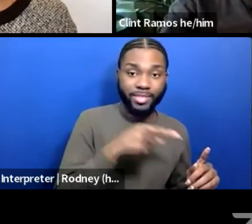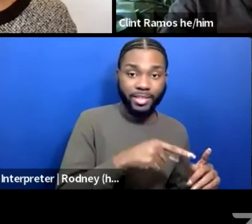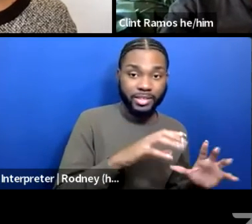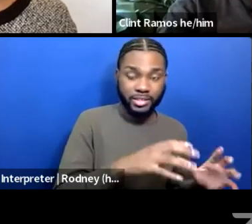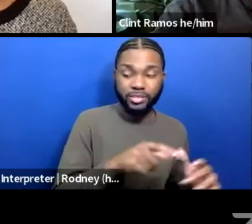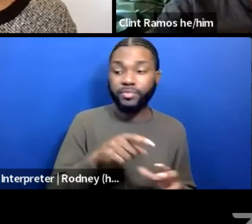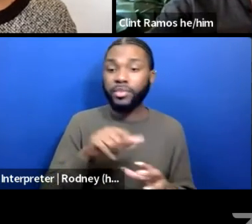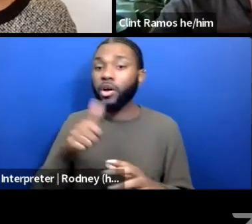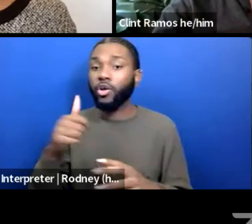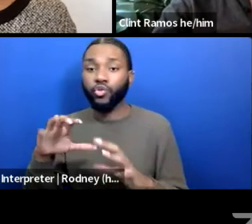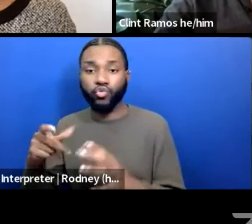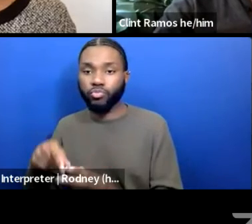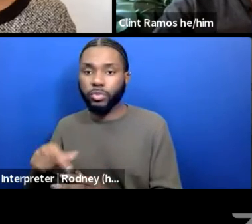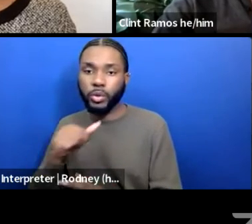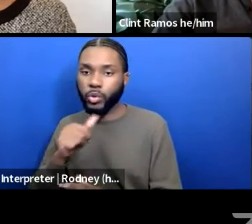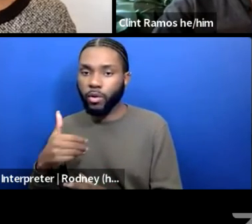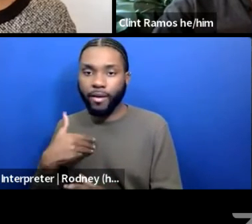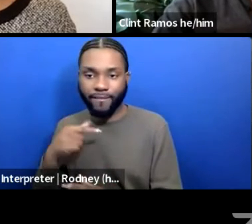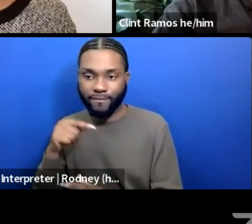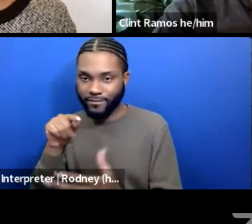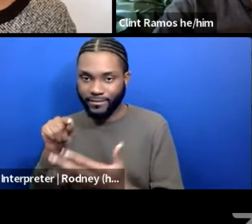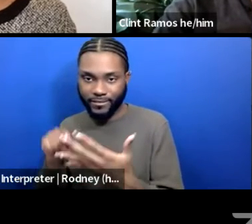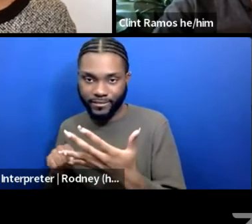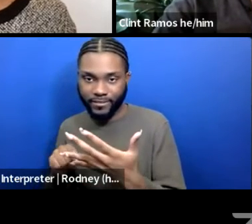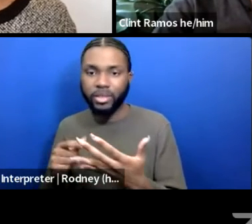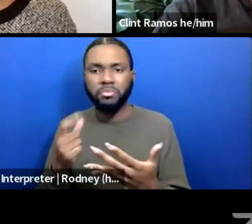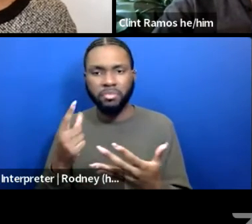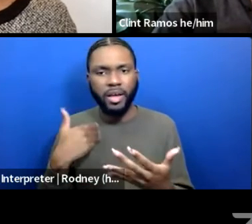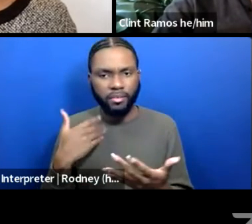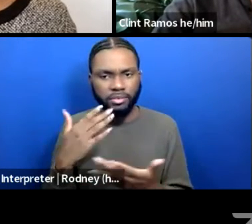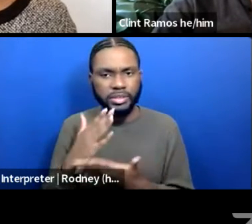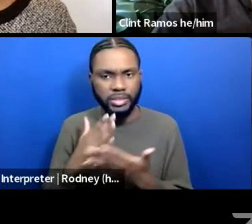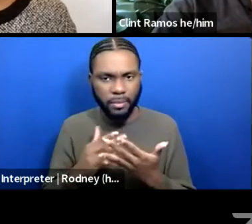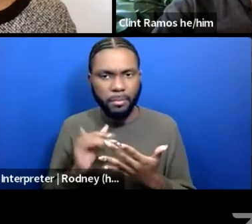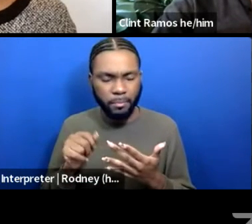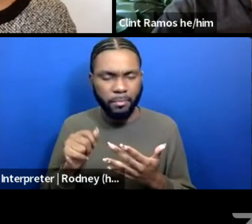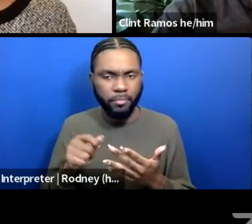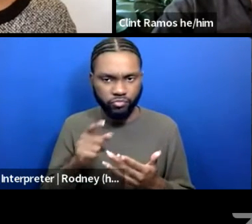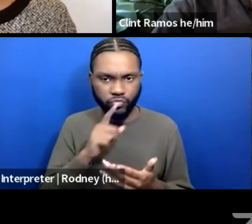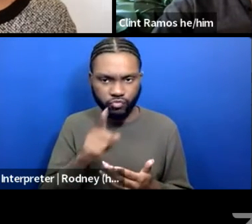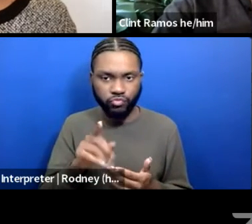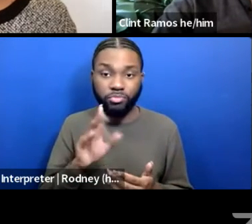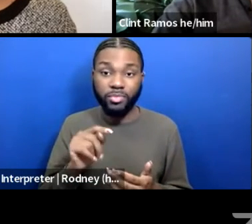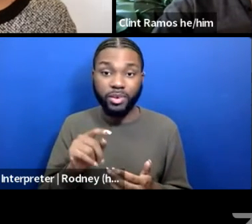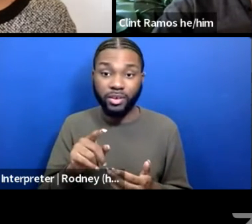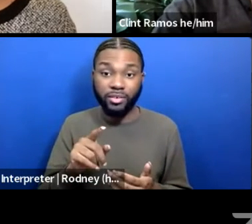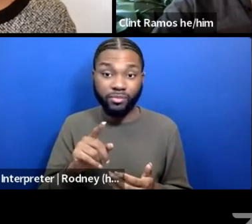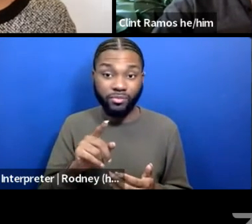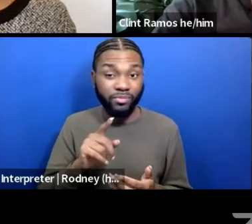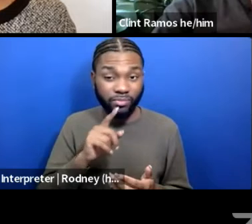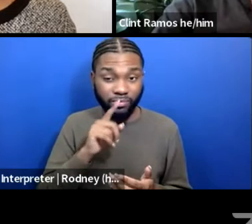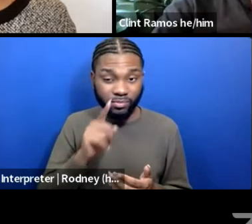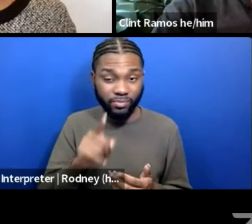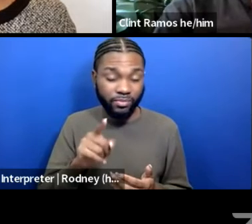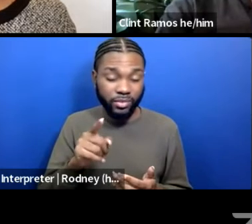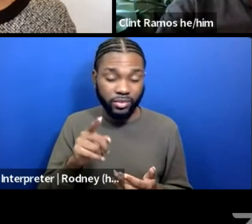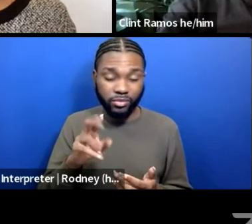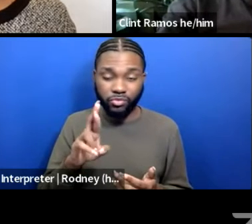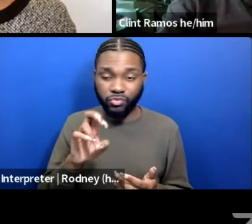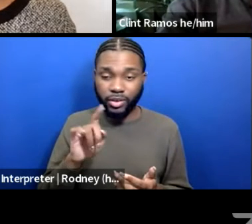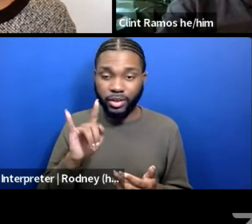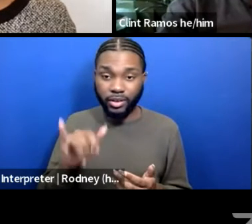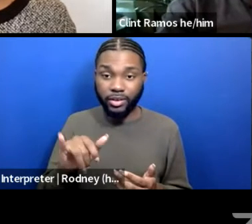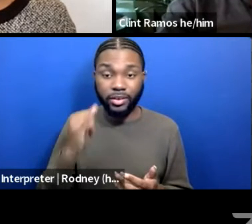don't have that. There is elements of that. But the reality is, is by changing our